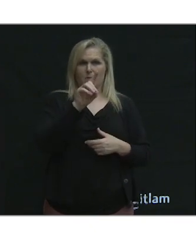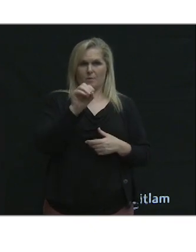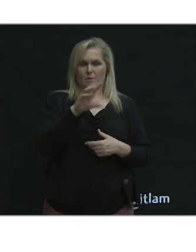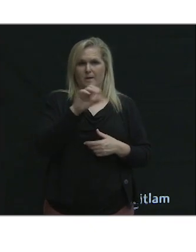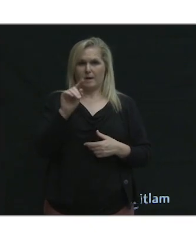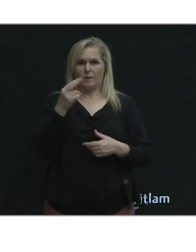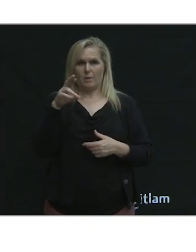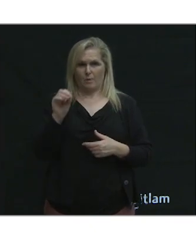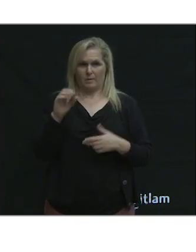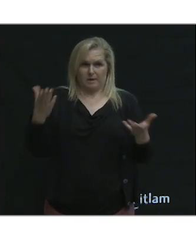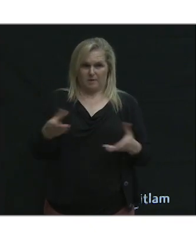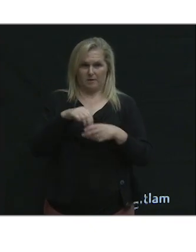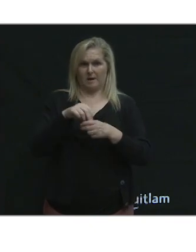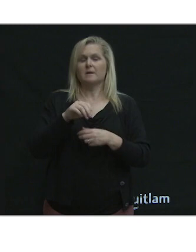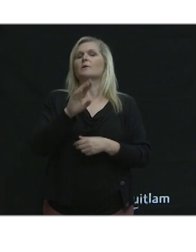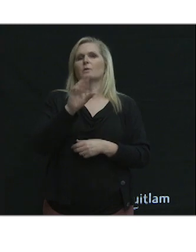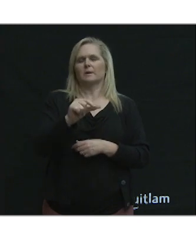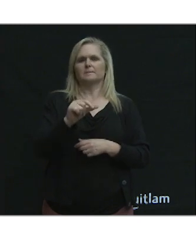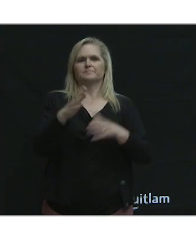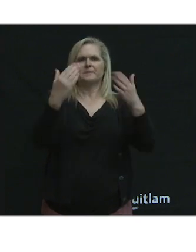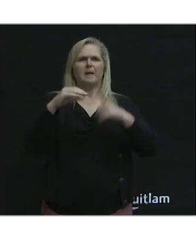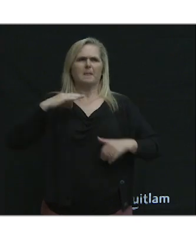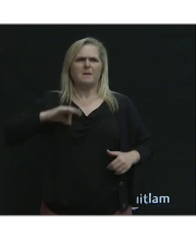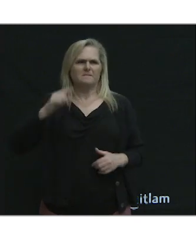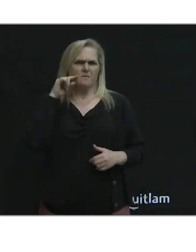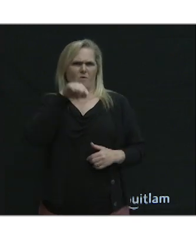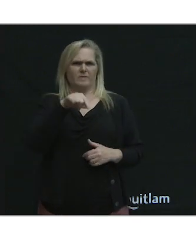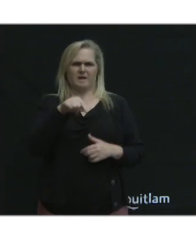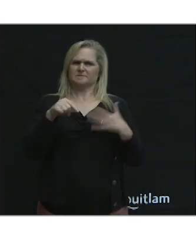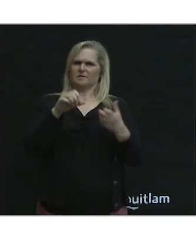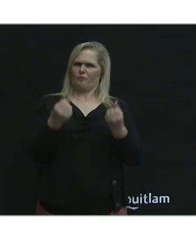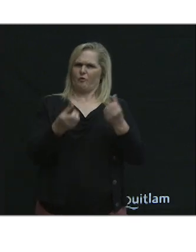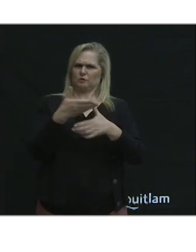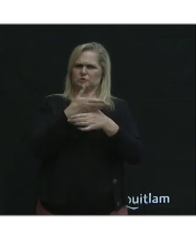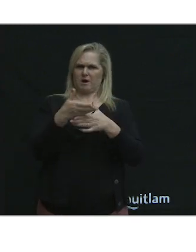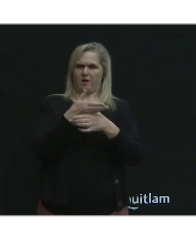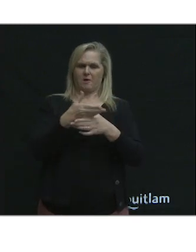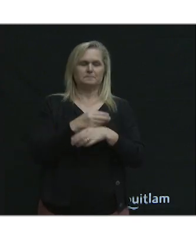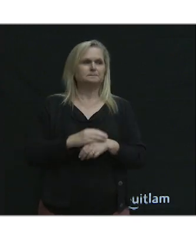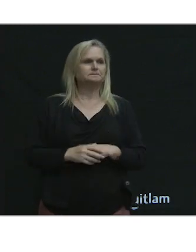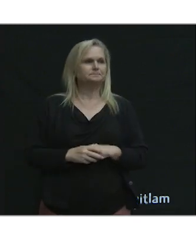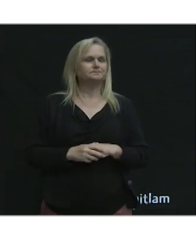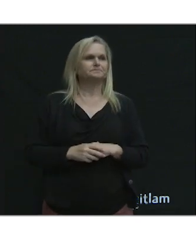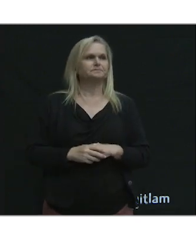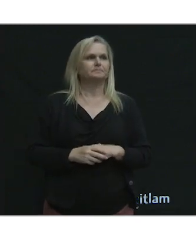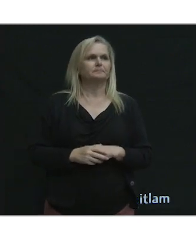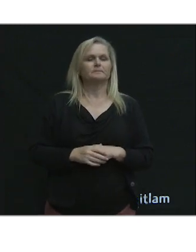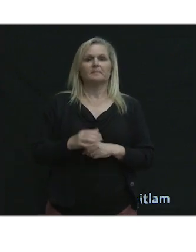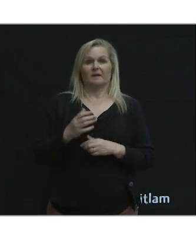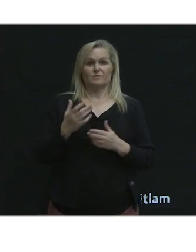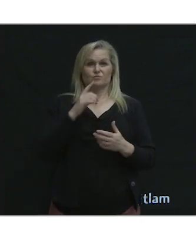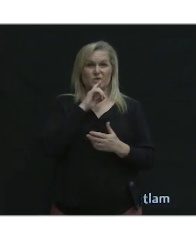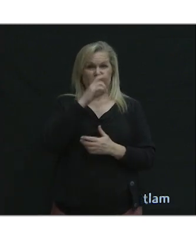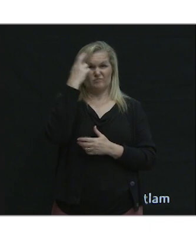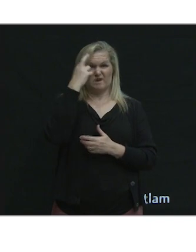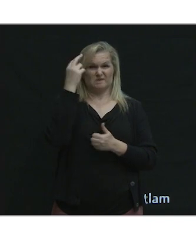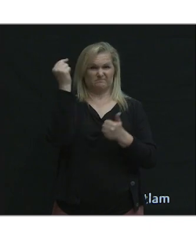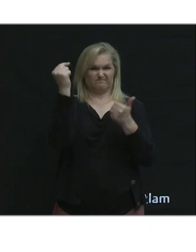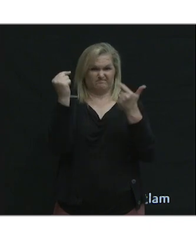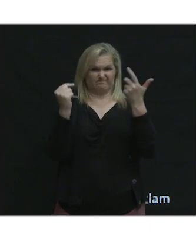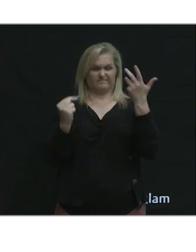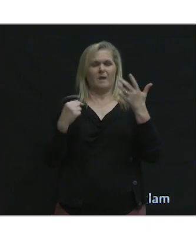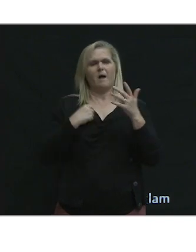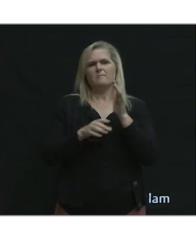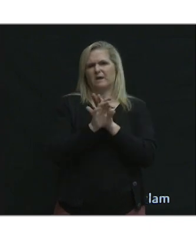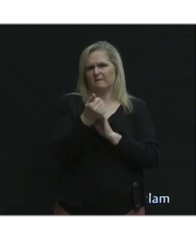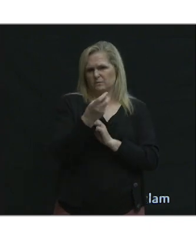have here too. What are the benefits or why is car sharing important? Again, there's lots of reasons. I'm going to pick